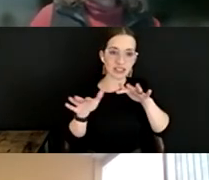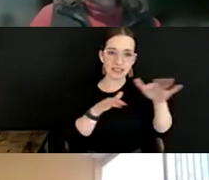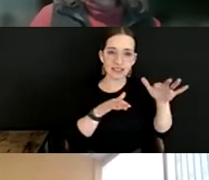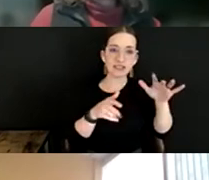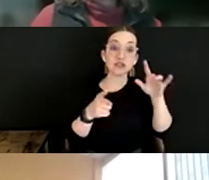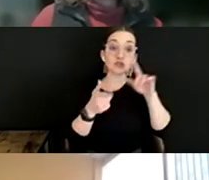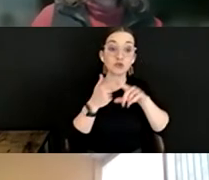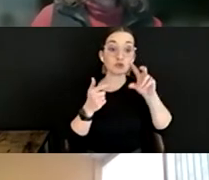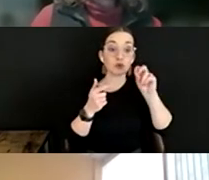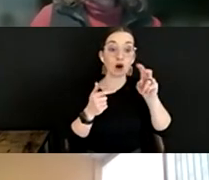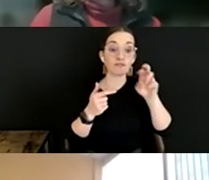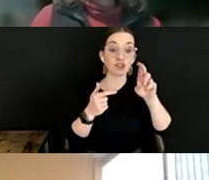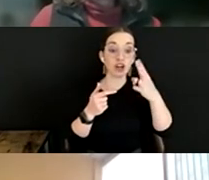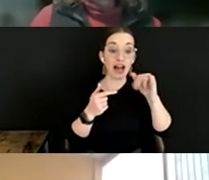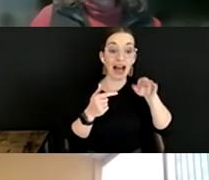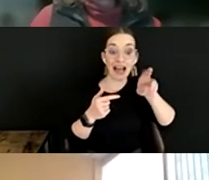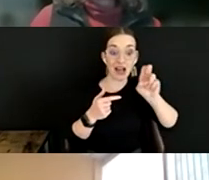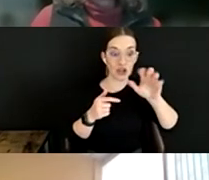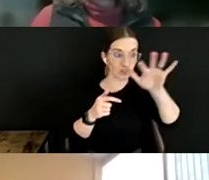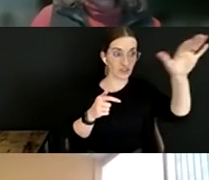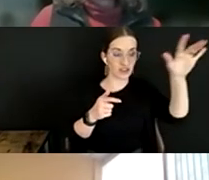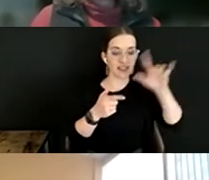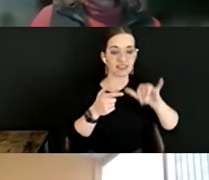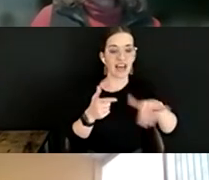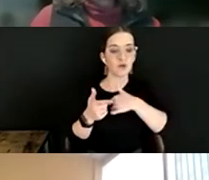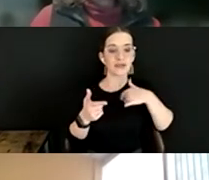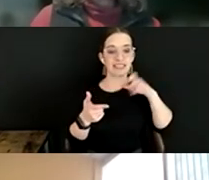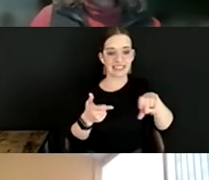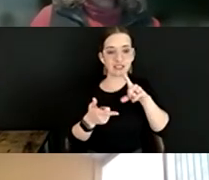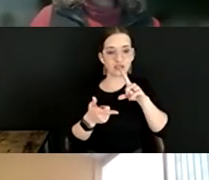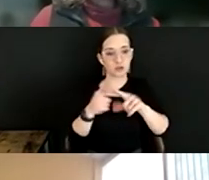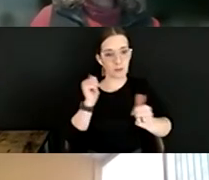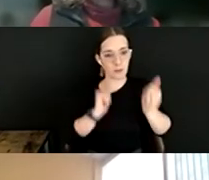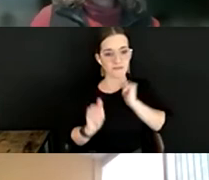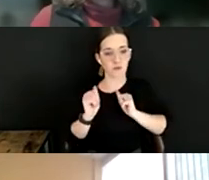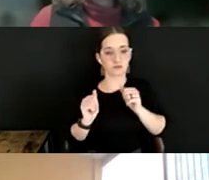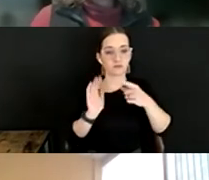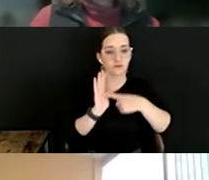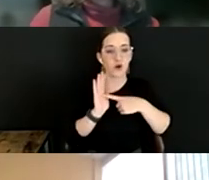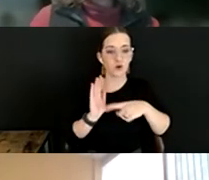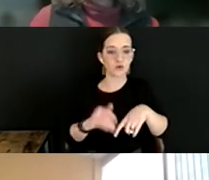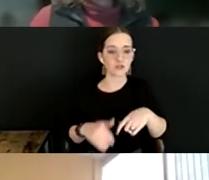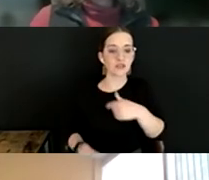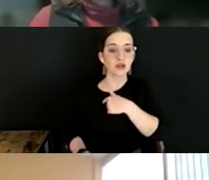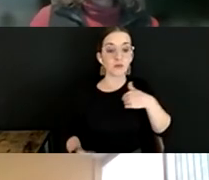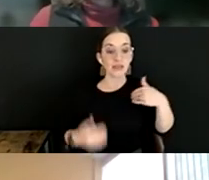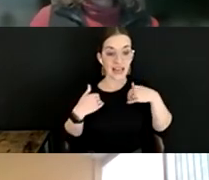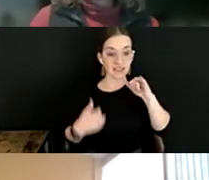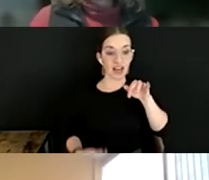shows. So, you know, we do have an IATSE, a local IATSE stagehand union here, and we have a number of other